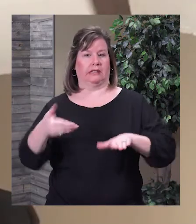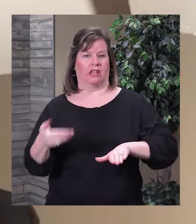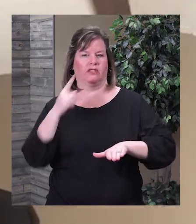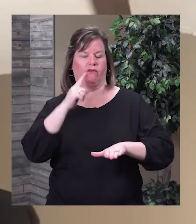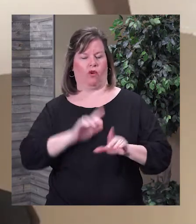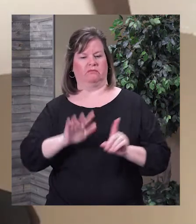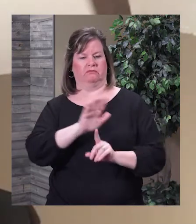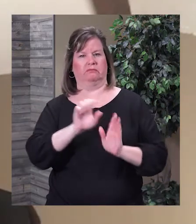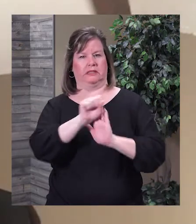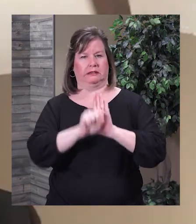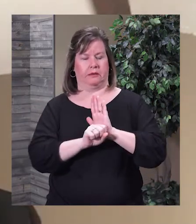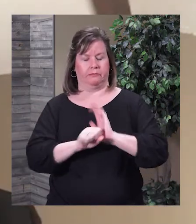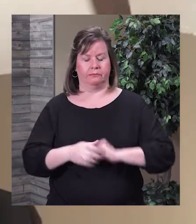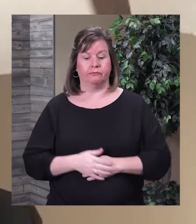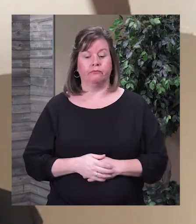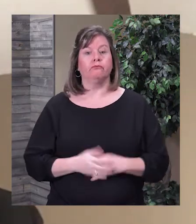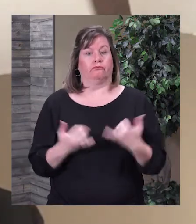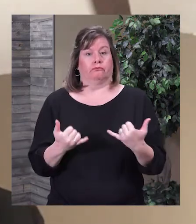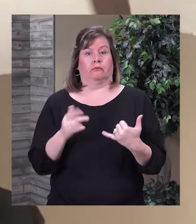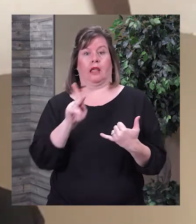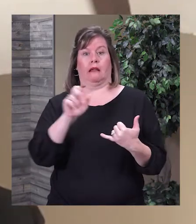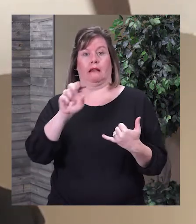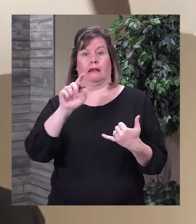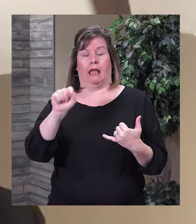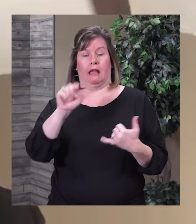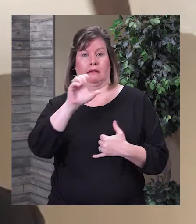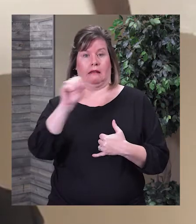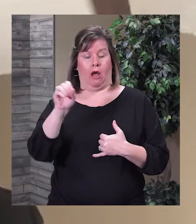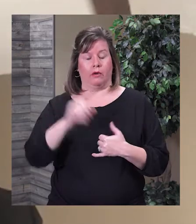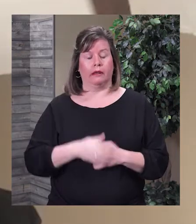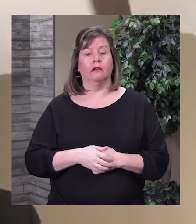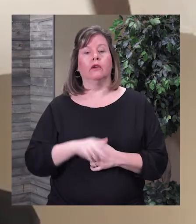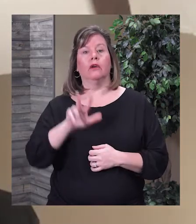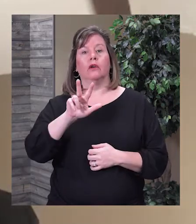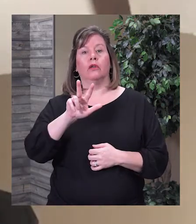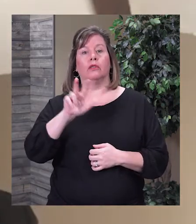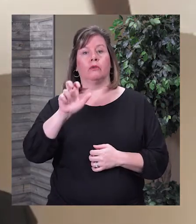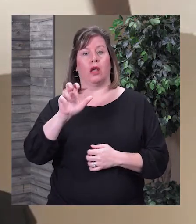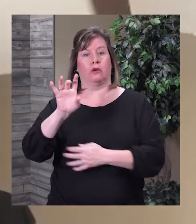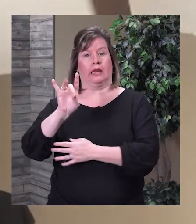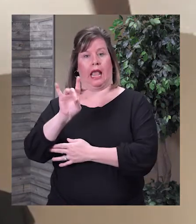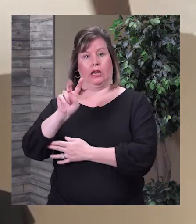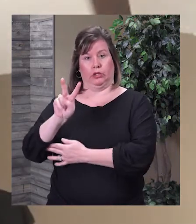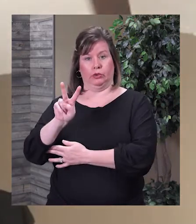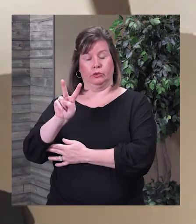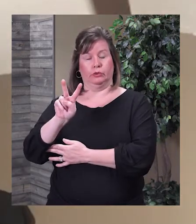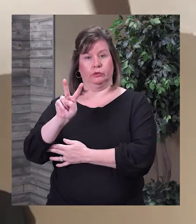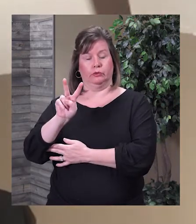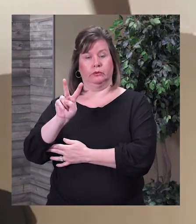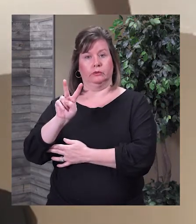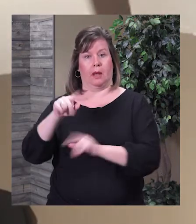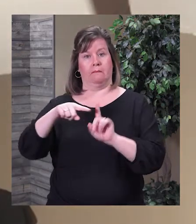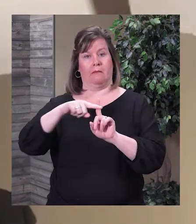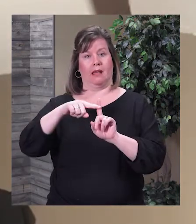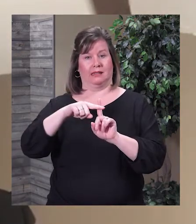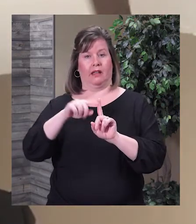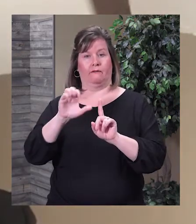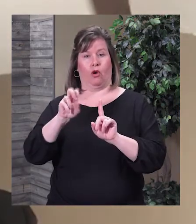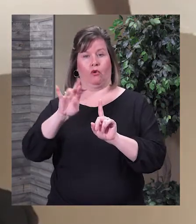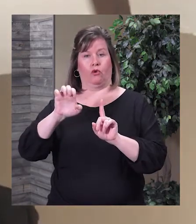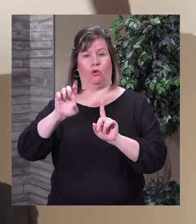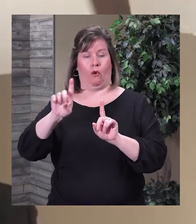as of this morning we're at 382 positive cases of COVID-19 which is an increase over